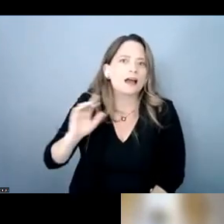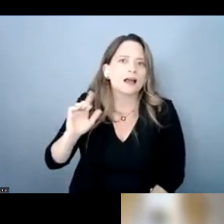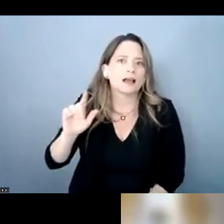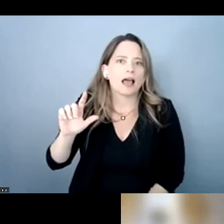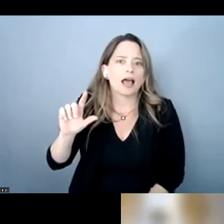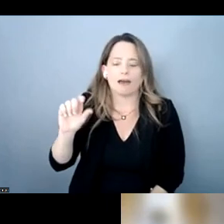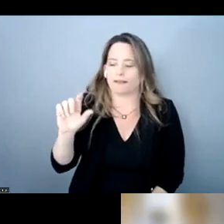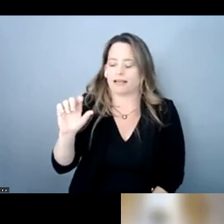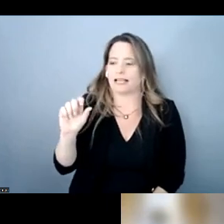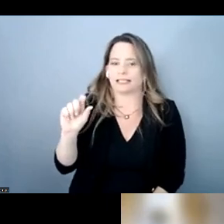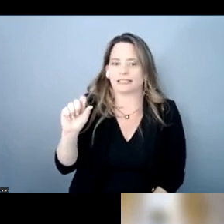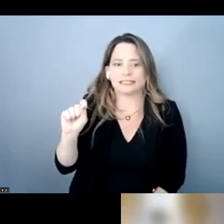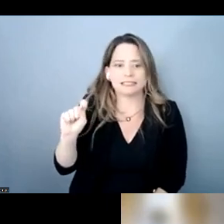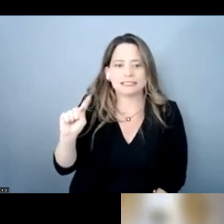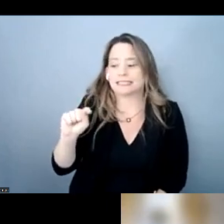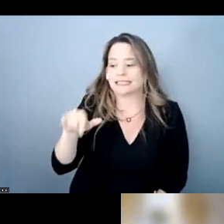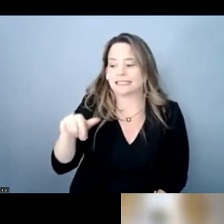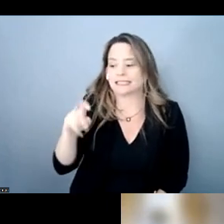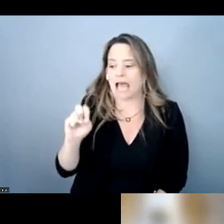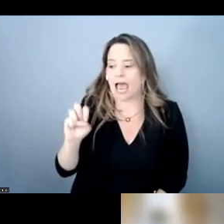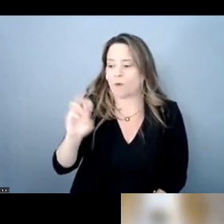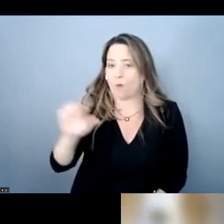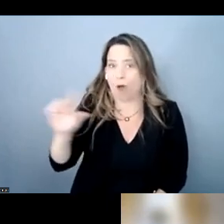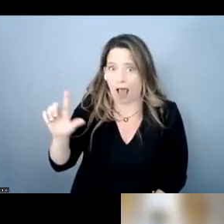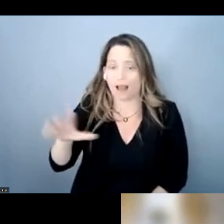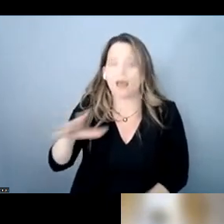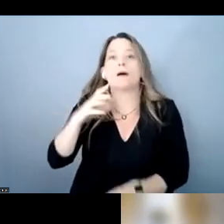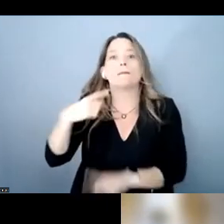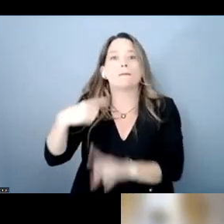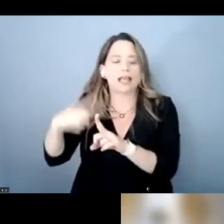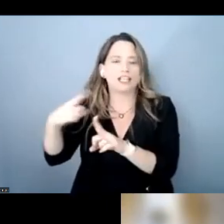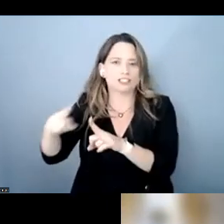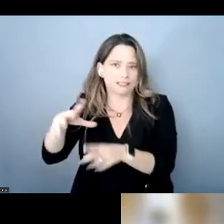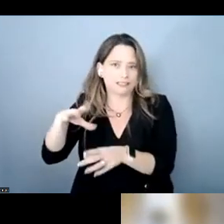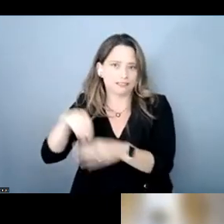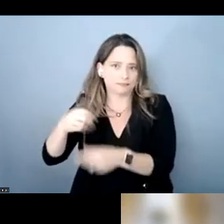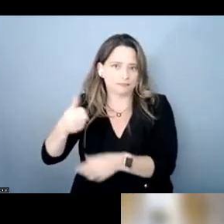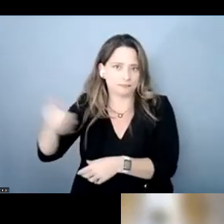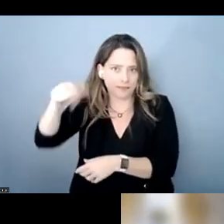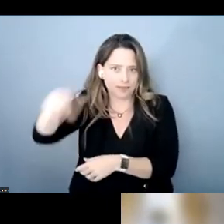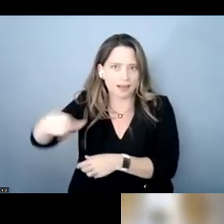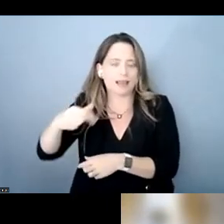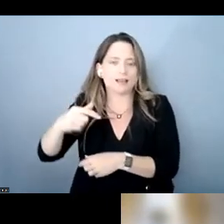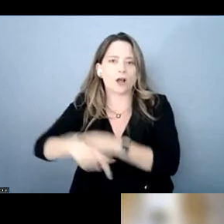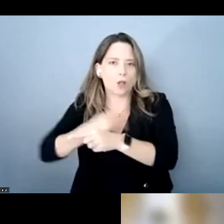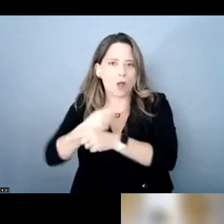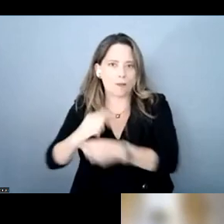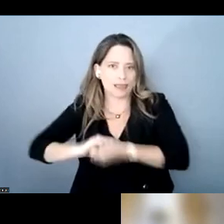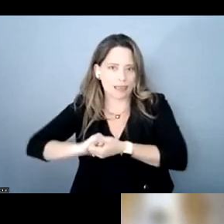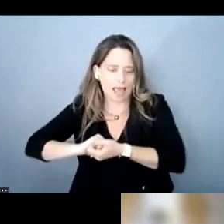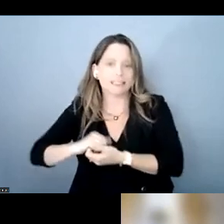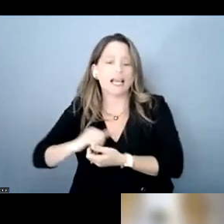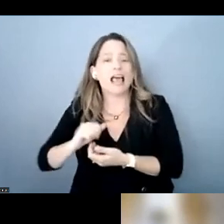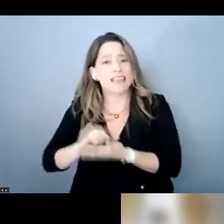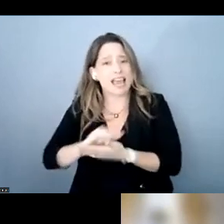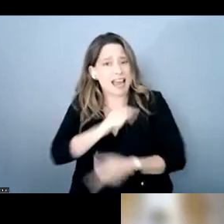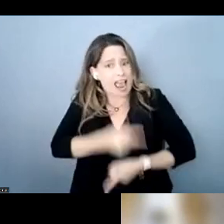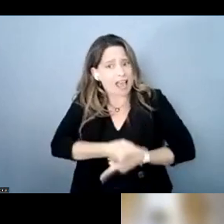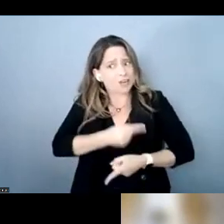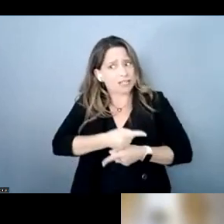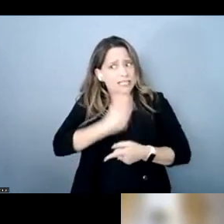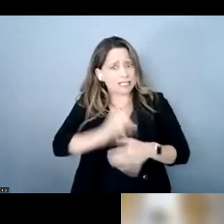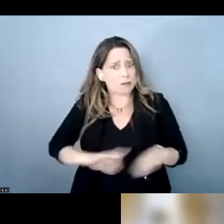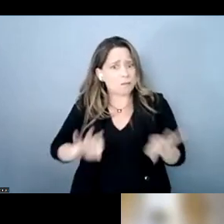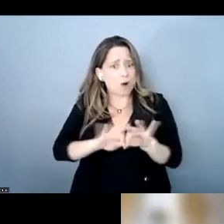pointed out uh that accuracy versus speed is very consistent with their experience at type well talking with different types of consumers